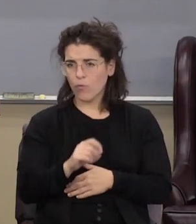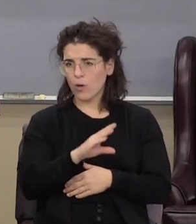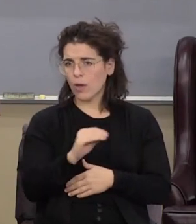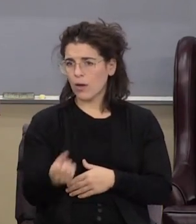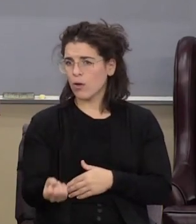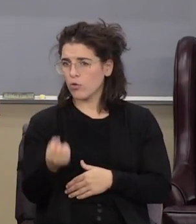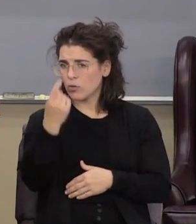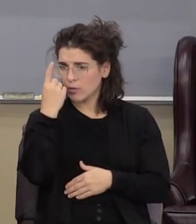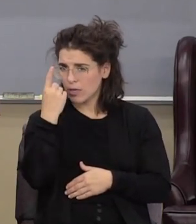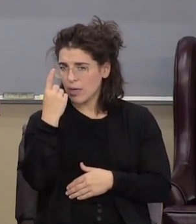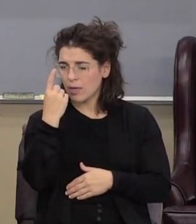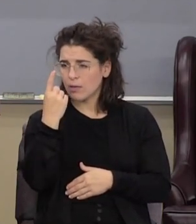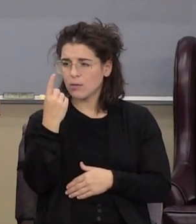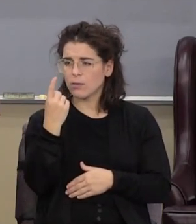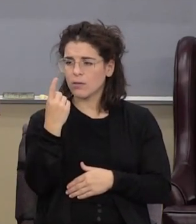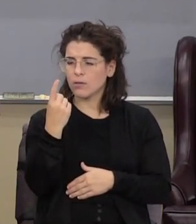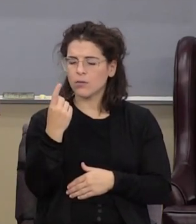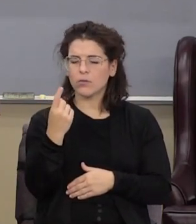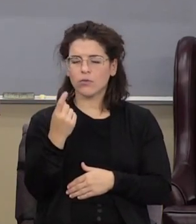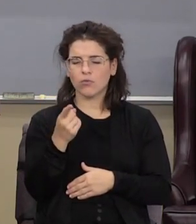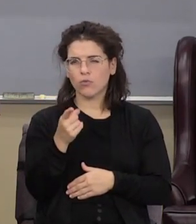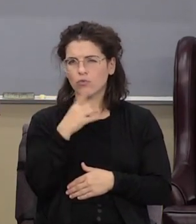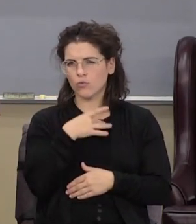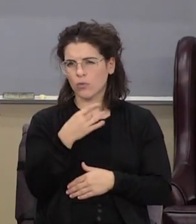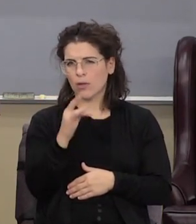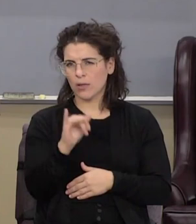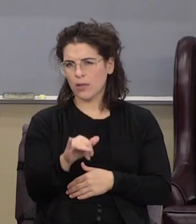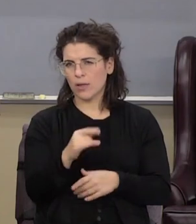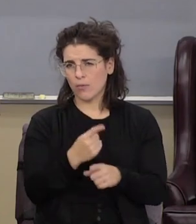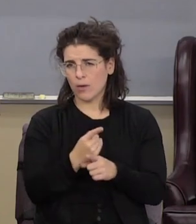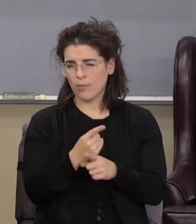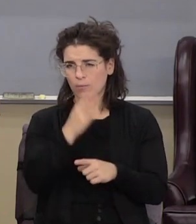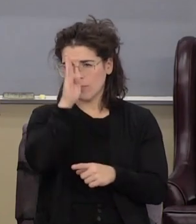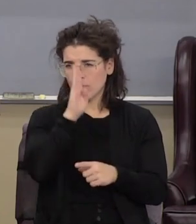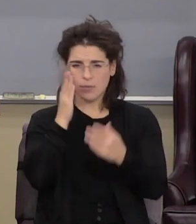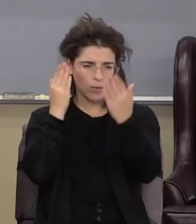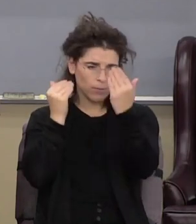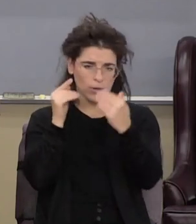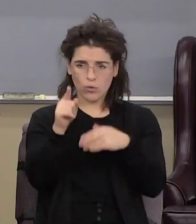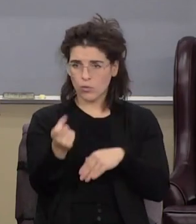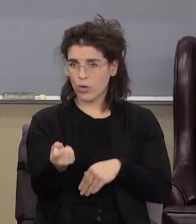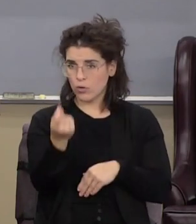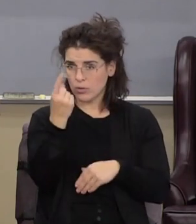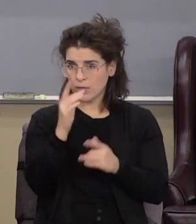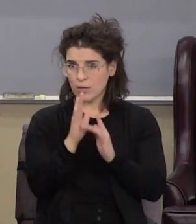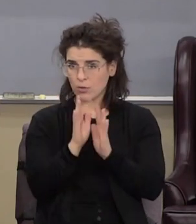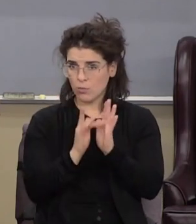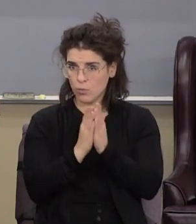understand. Don't you like that? God expects you to understand His Word.